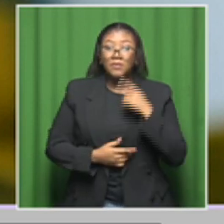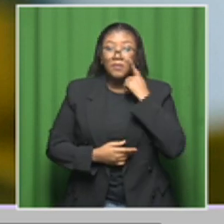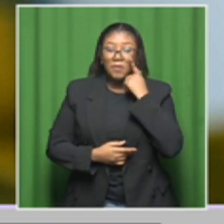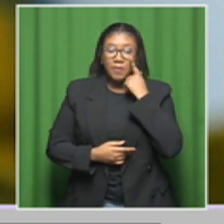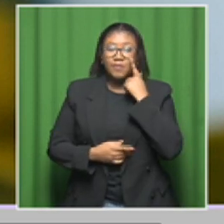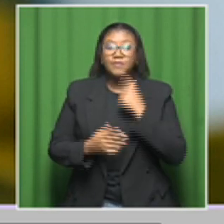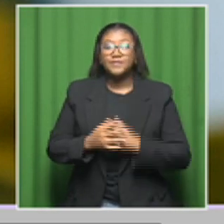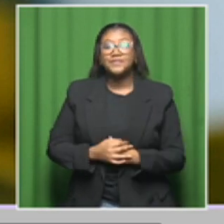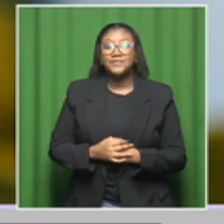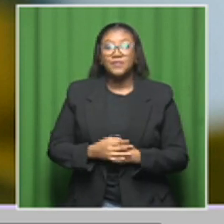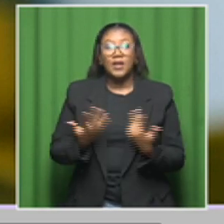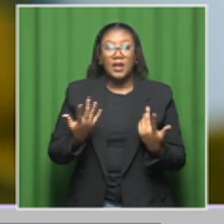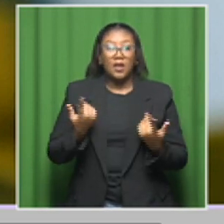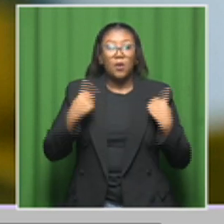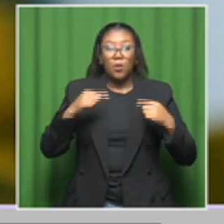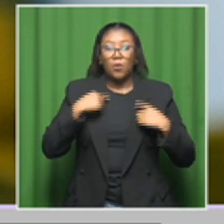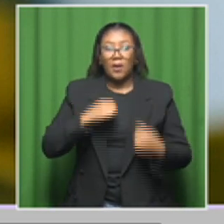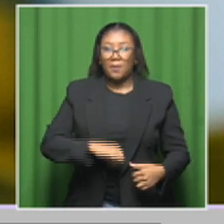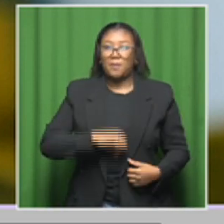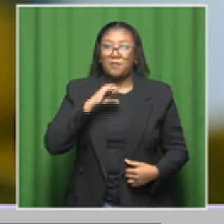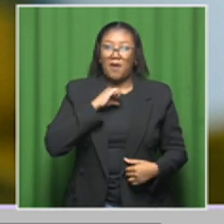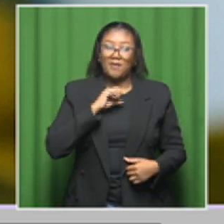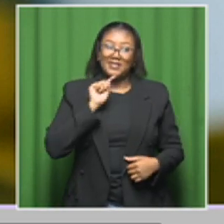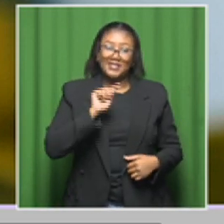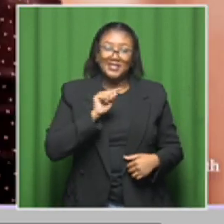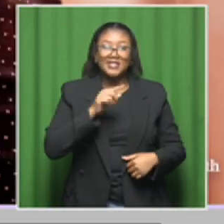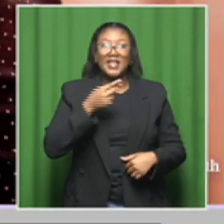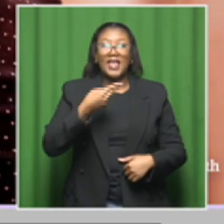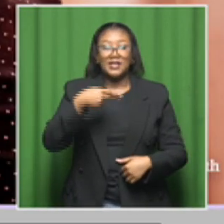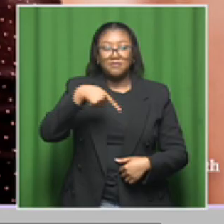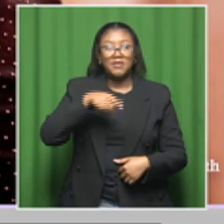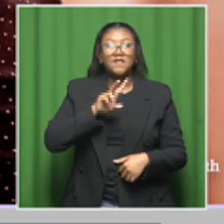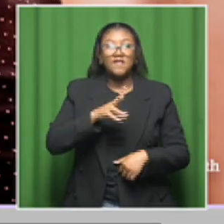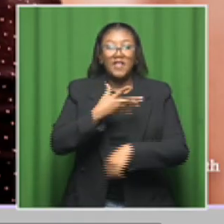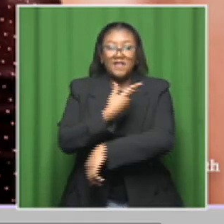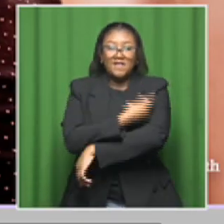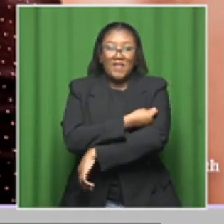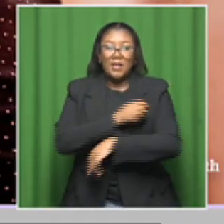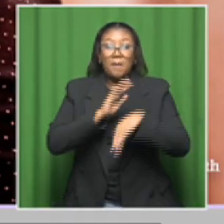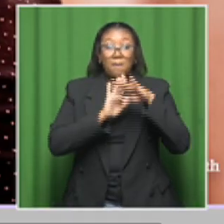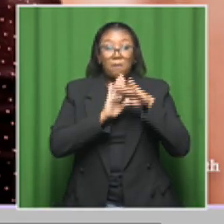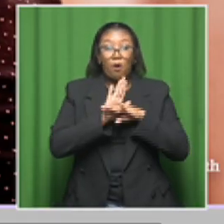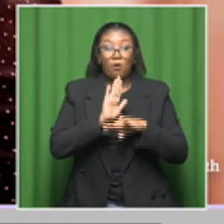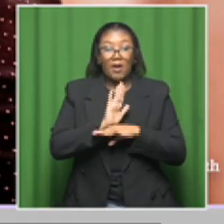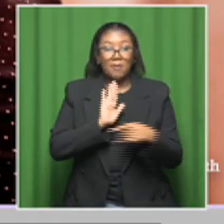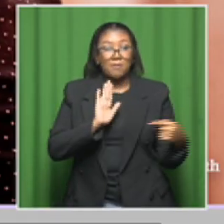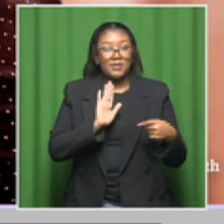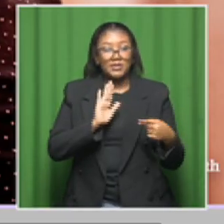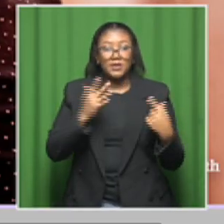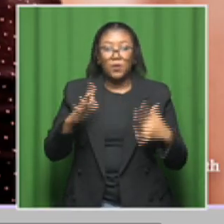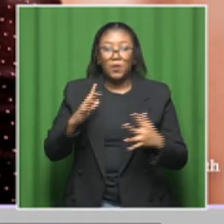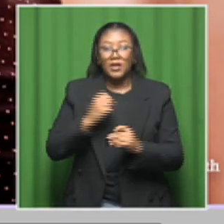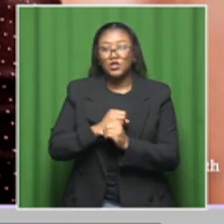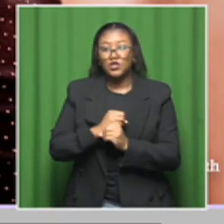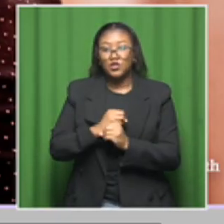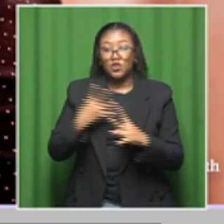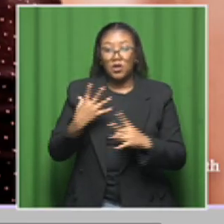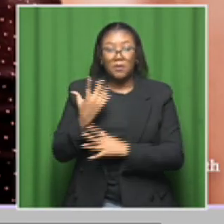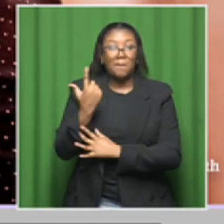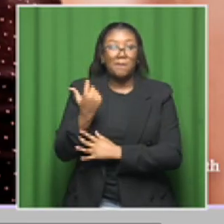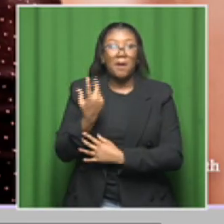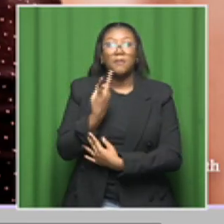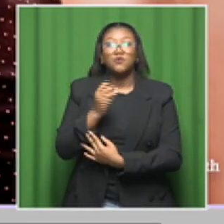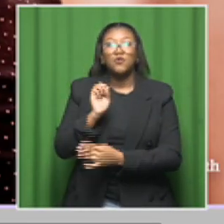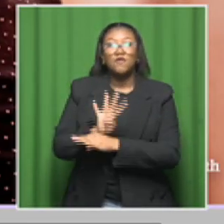proud of our HPV vaccination program. So it started in 2014. And